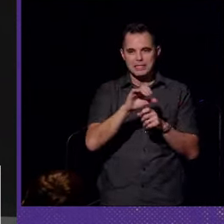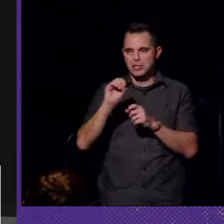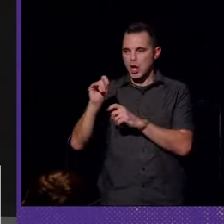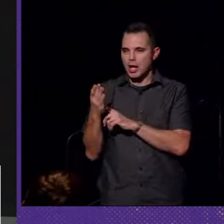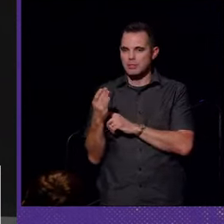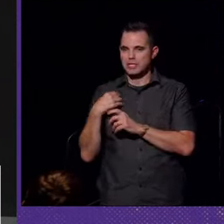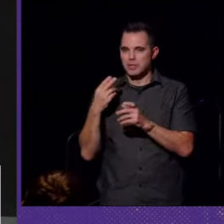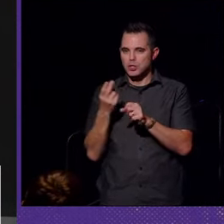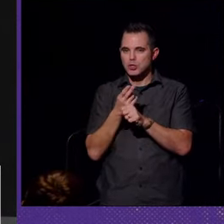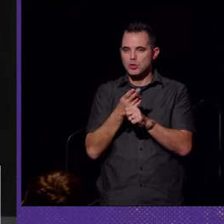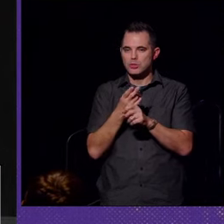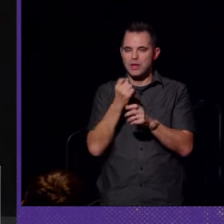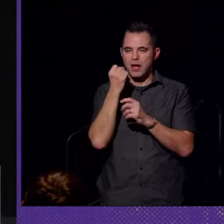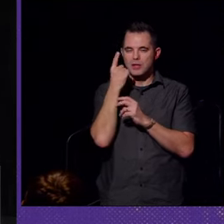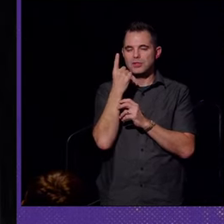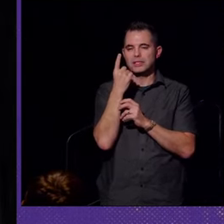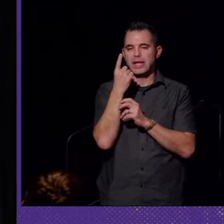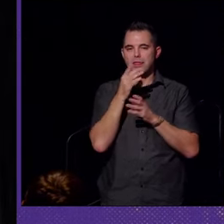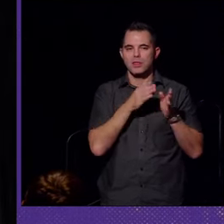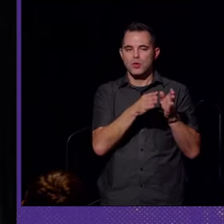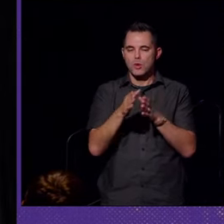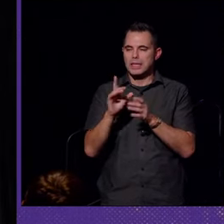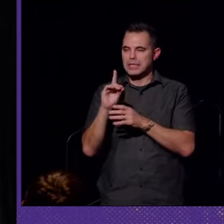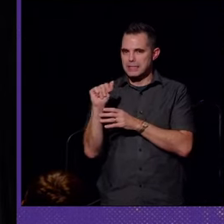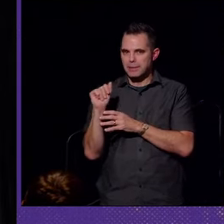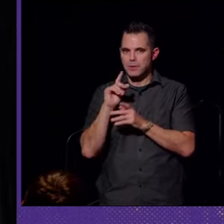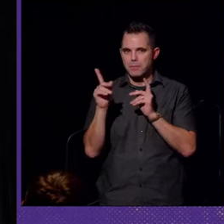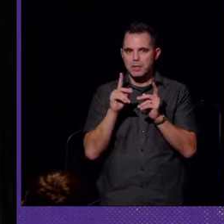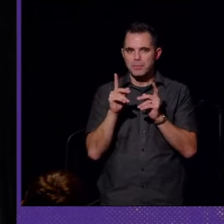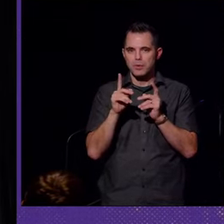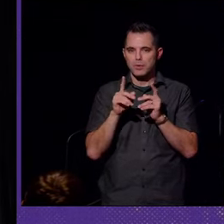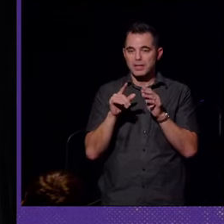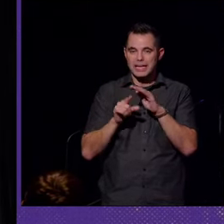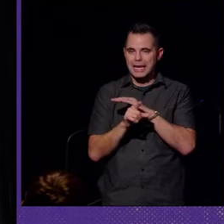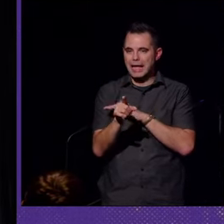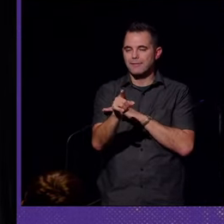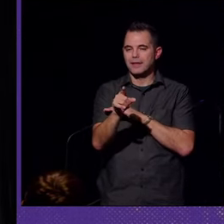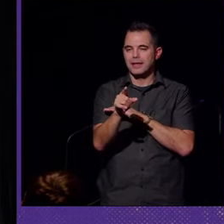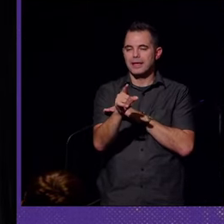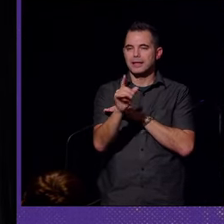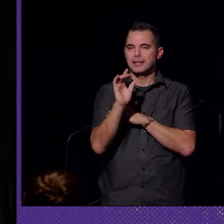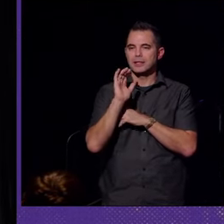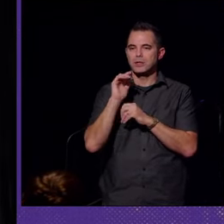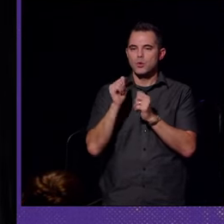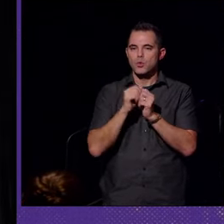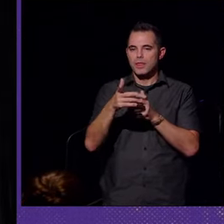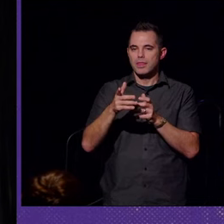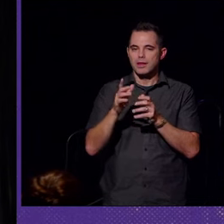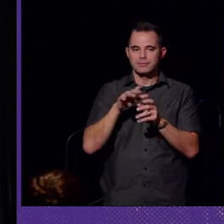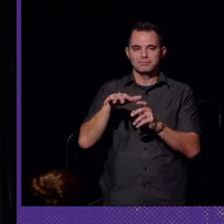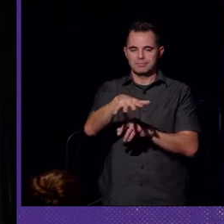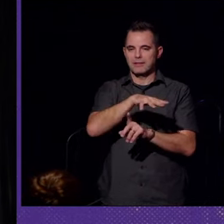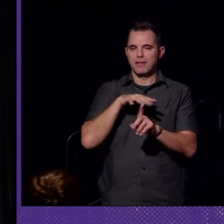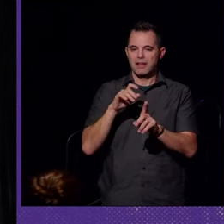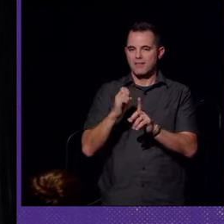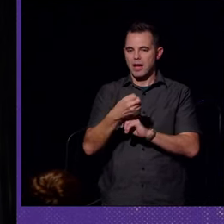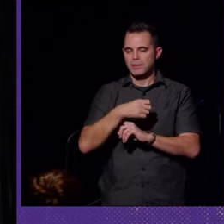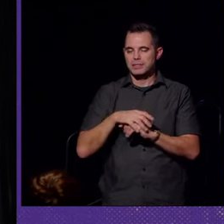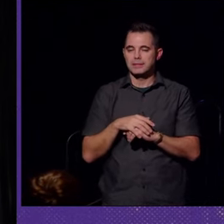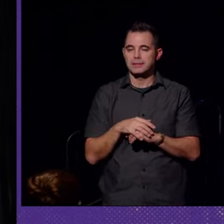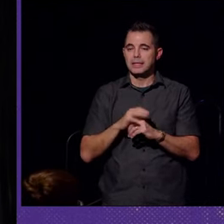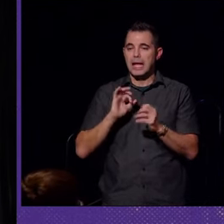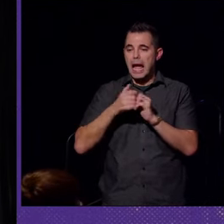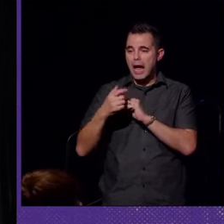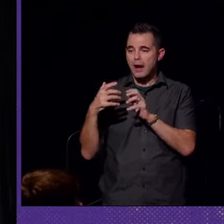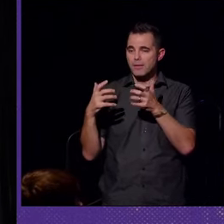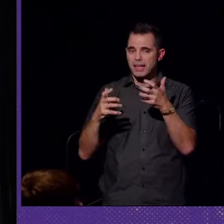can be used to understand the way disabled people navigate with their environments. How